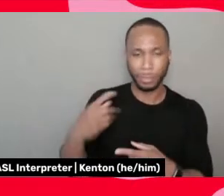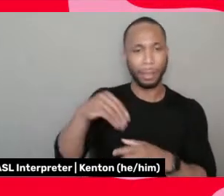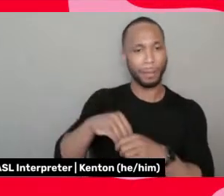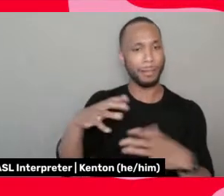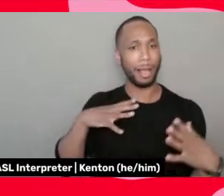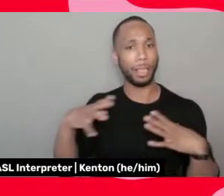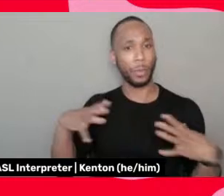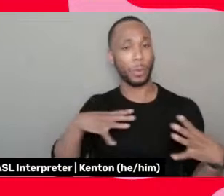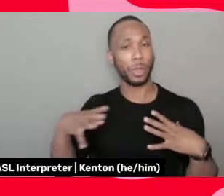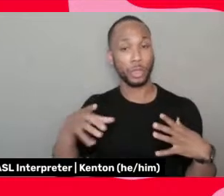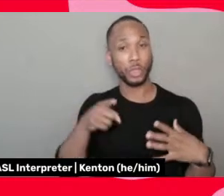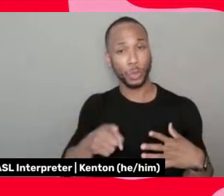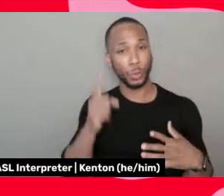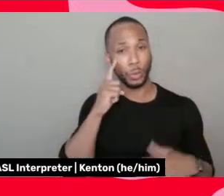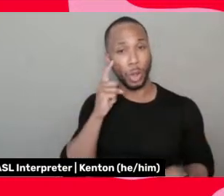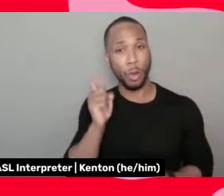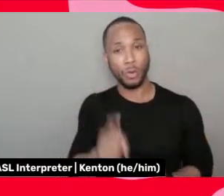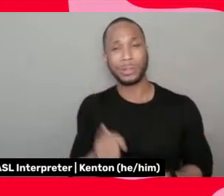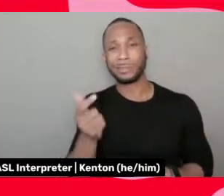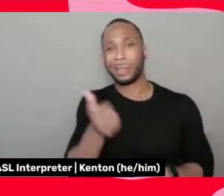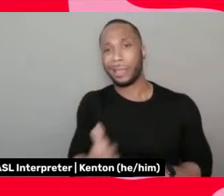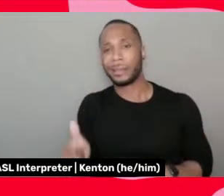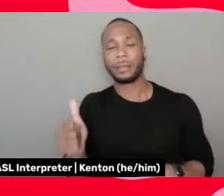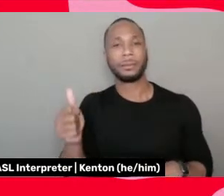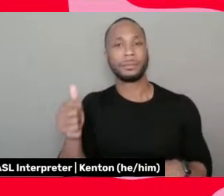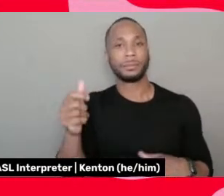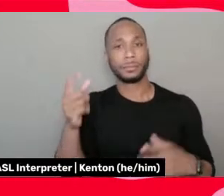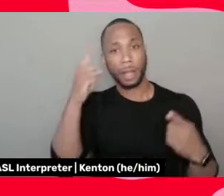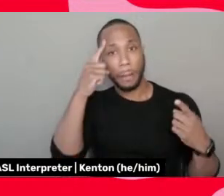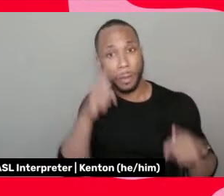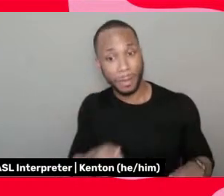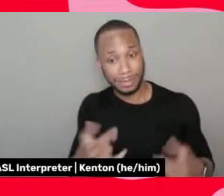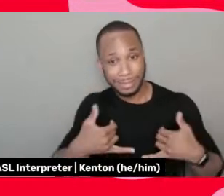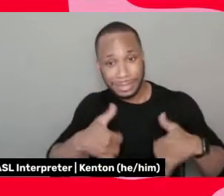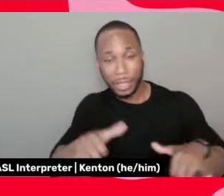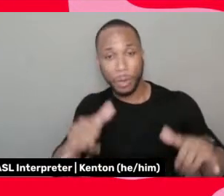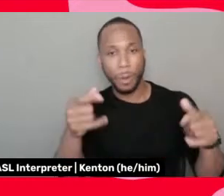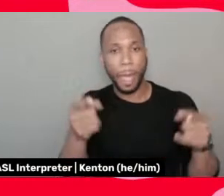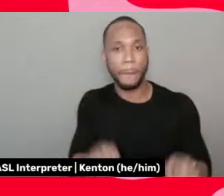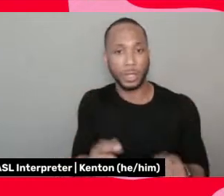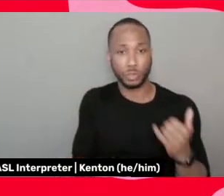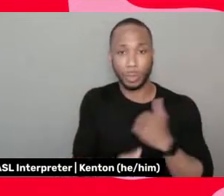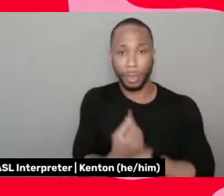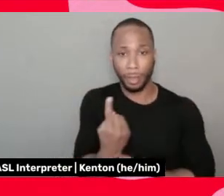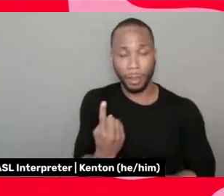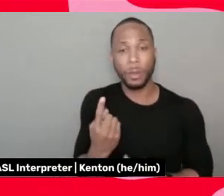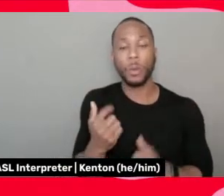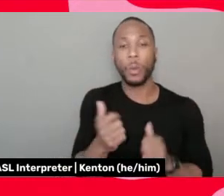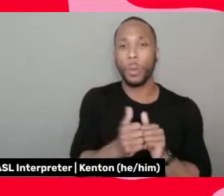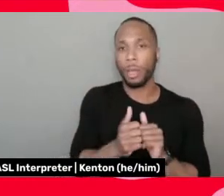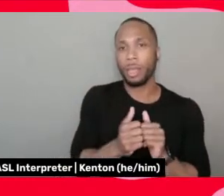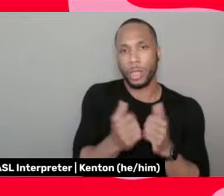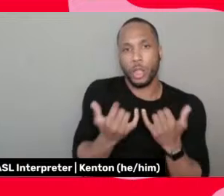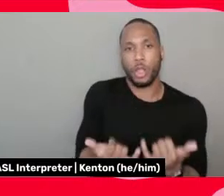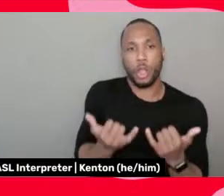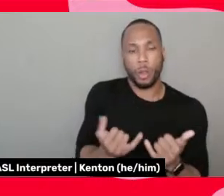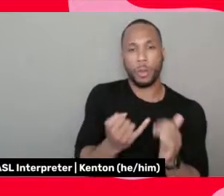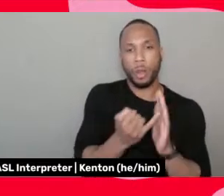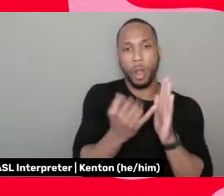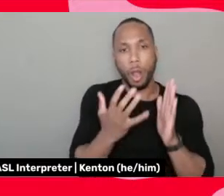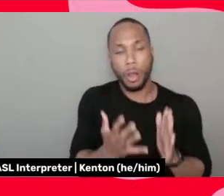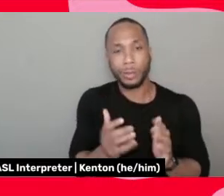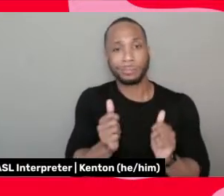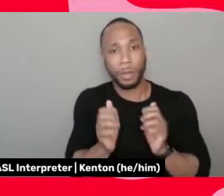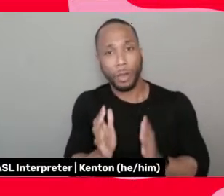see that there are compromises still being made today with, with current artists, and especially